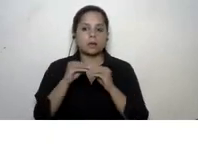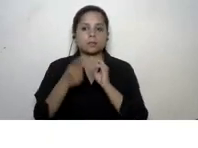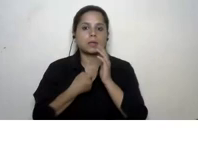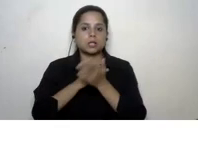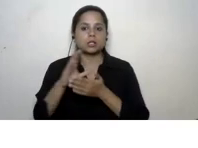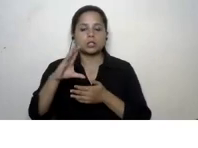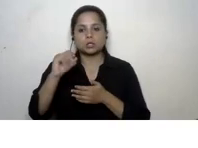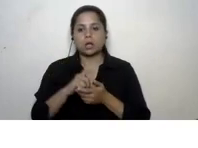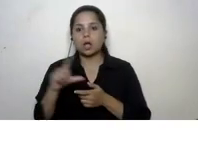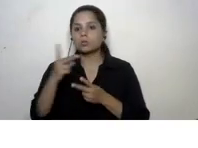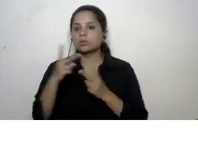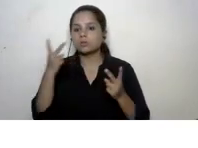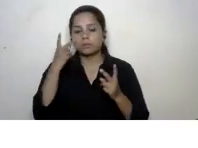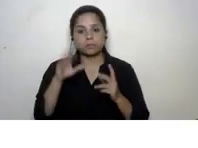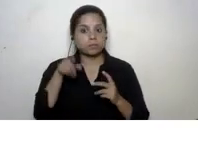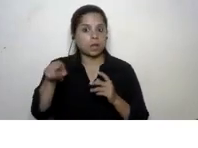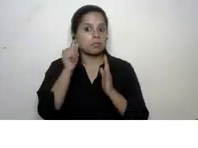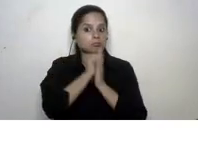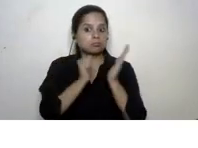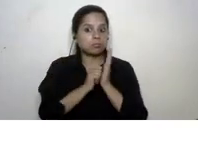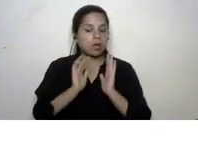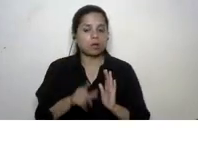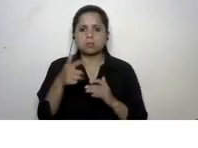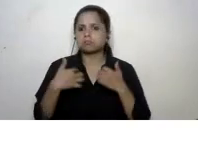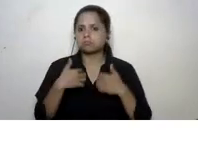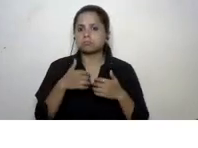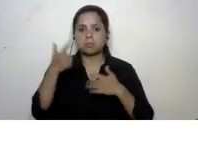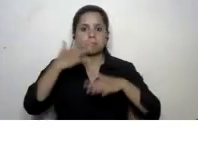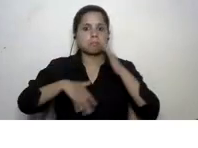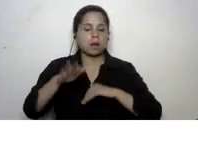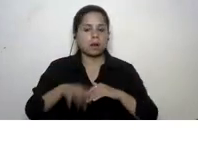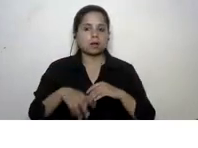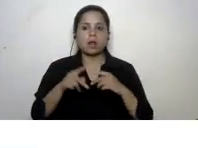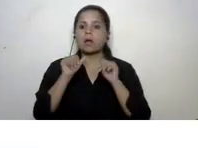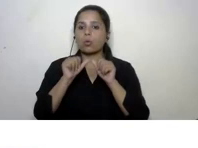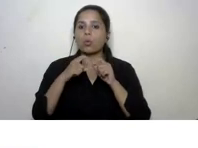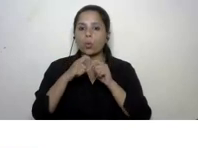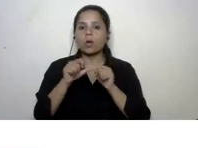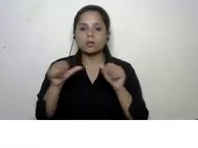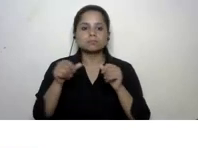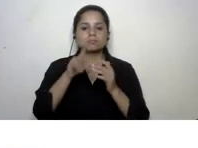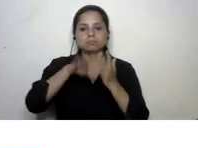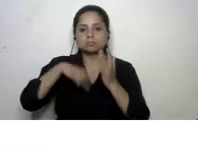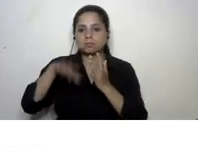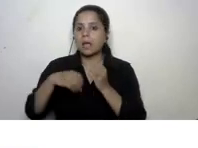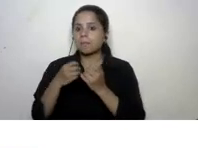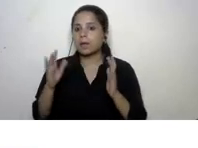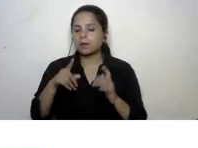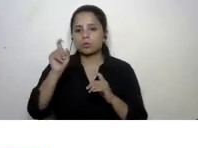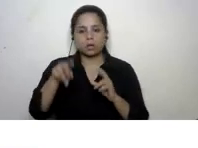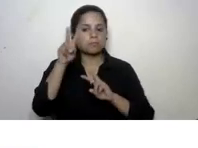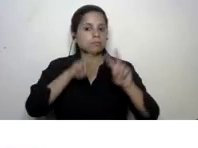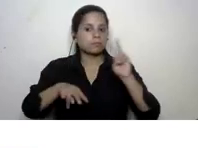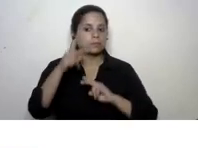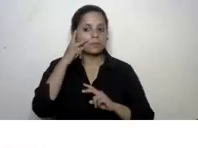and it's got a very interesting plan with a lot of worksheets for you to go through and the the